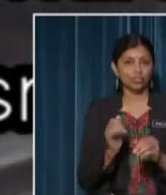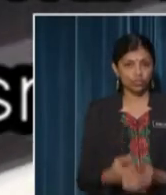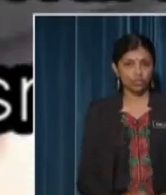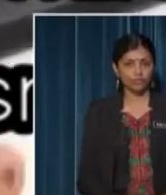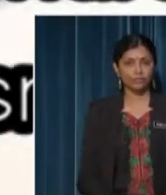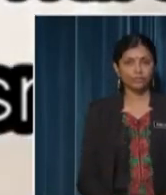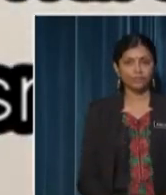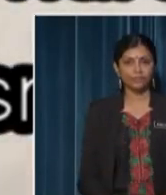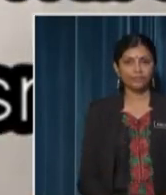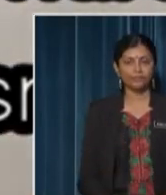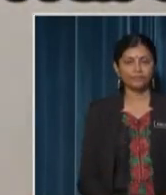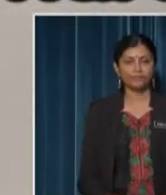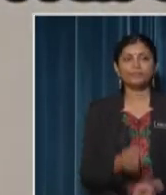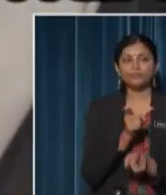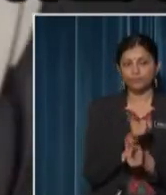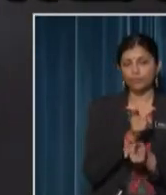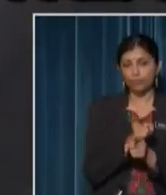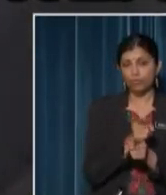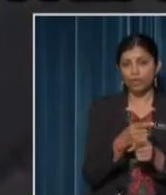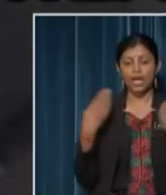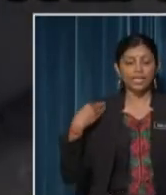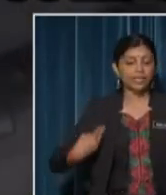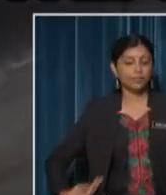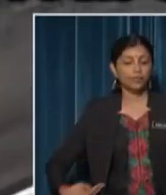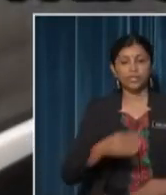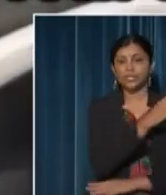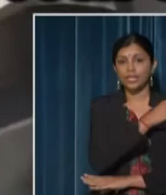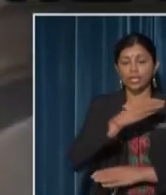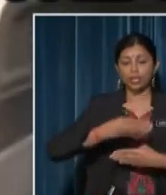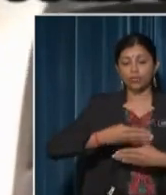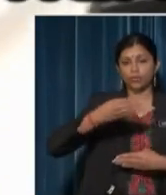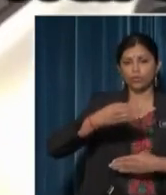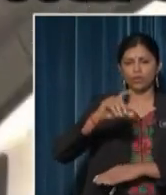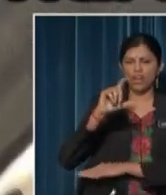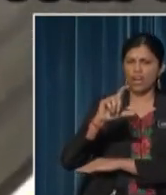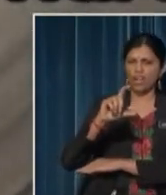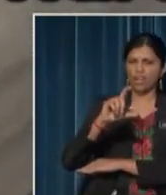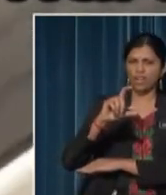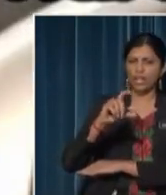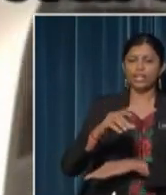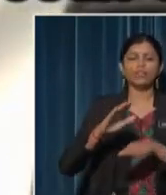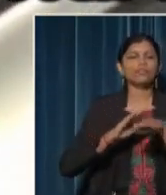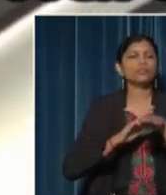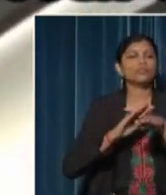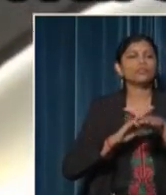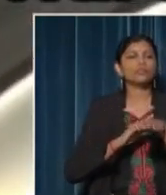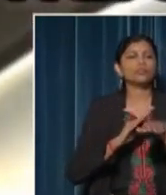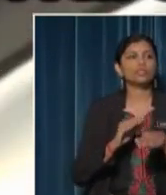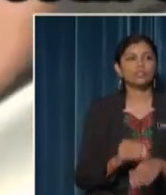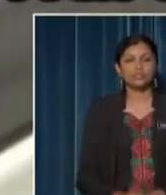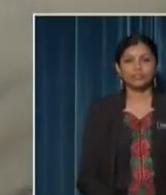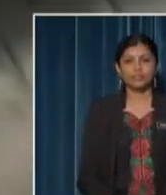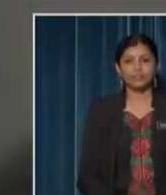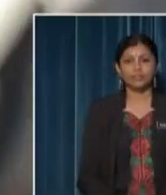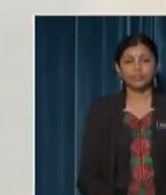You are right The body and window are hard But they have a smooth surface The tyre